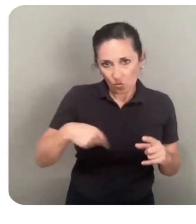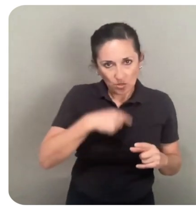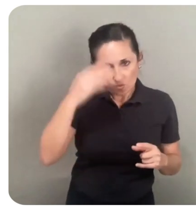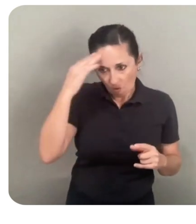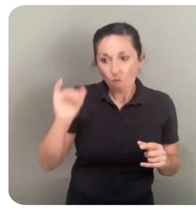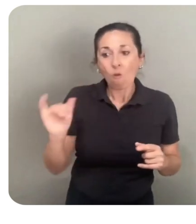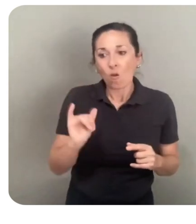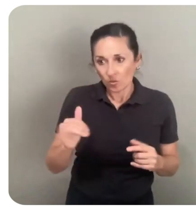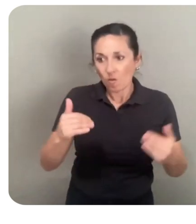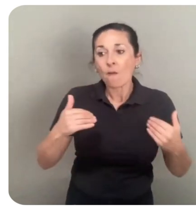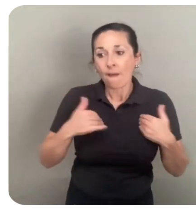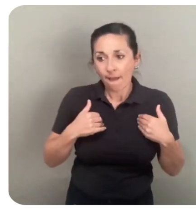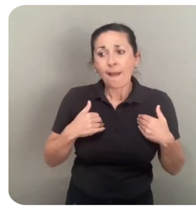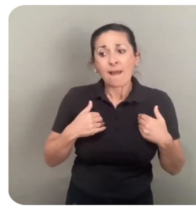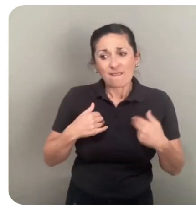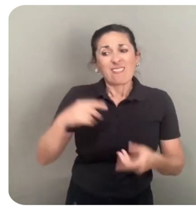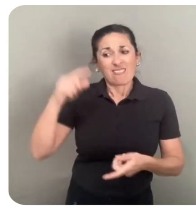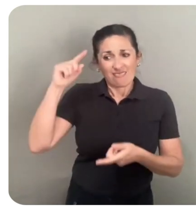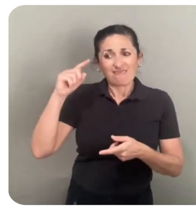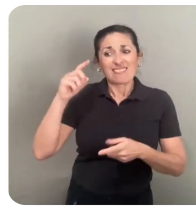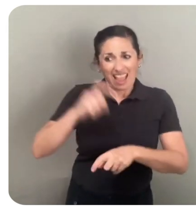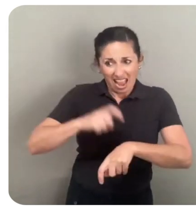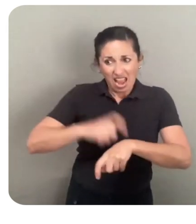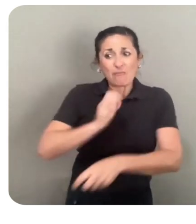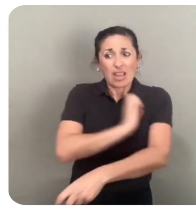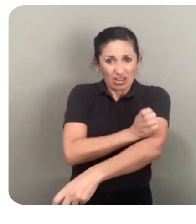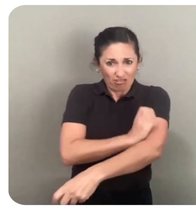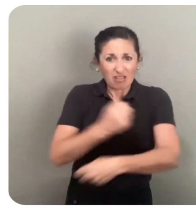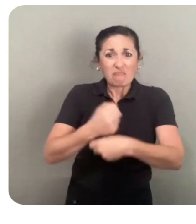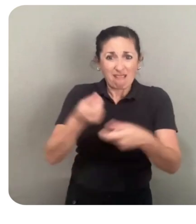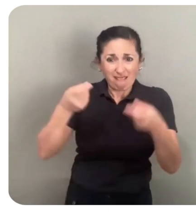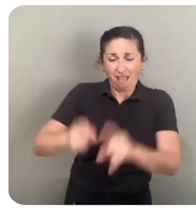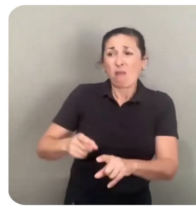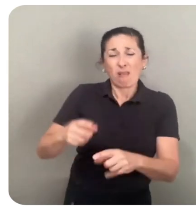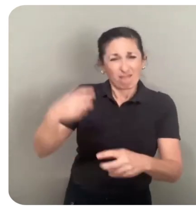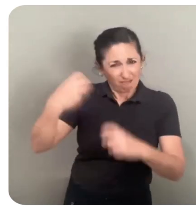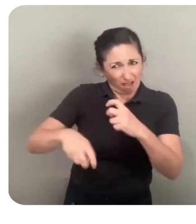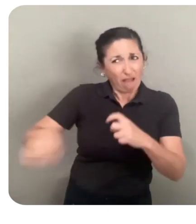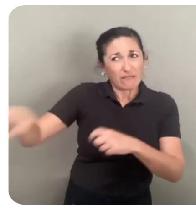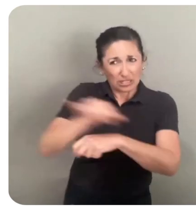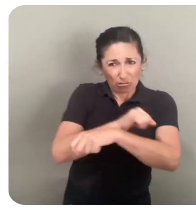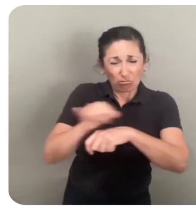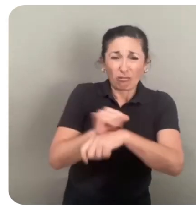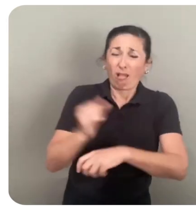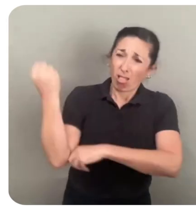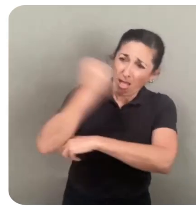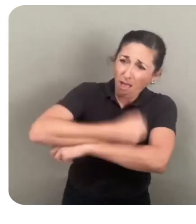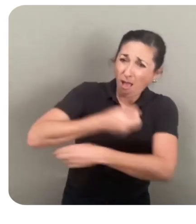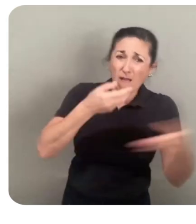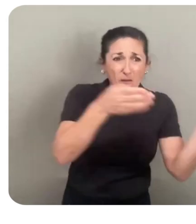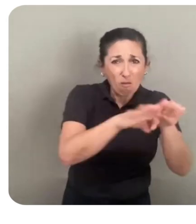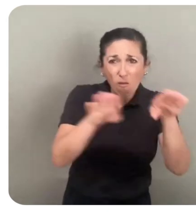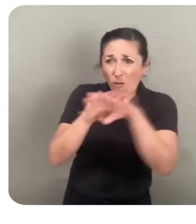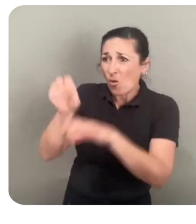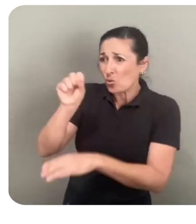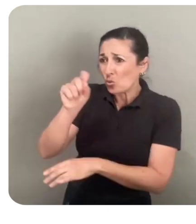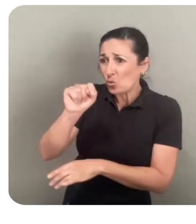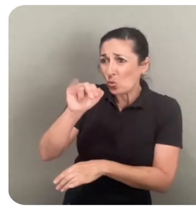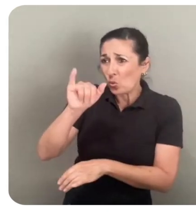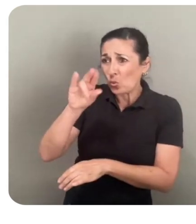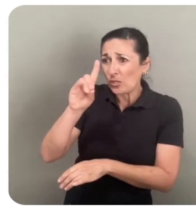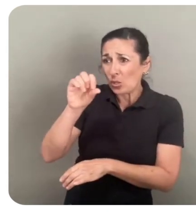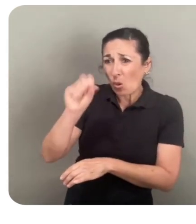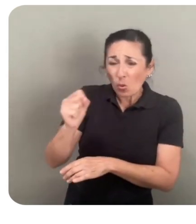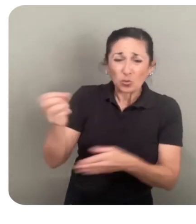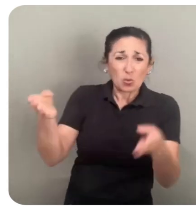friction. It's tough out there in the broader industry. Layoffs, studio closures, studios are pivoting to